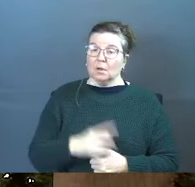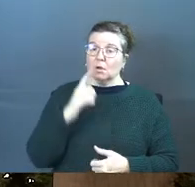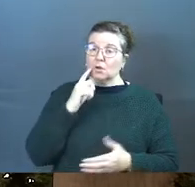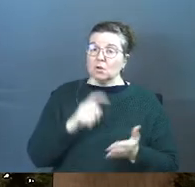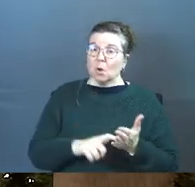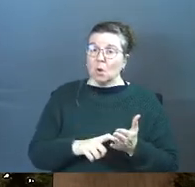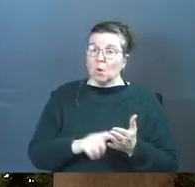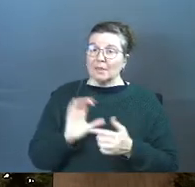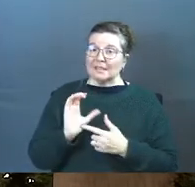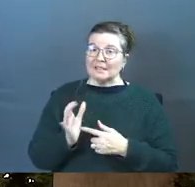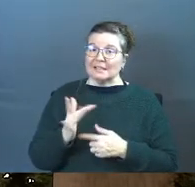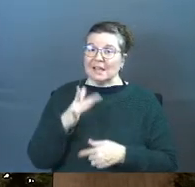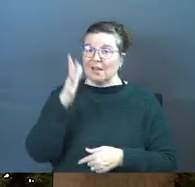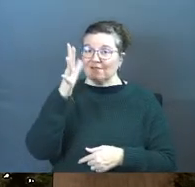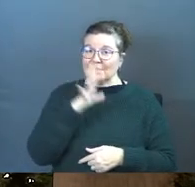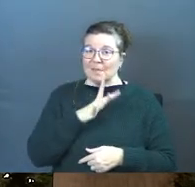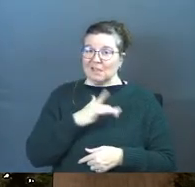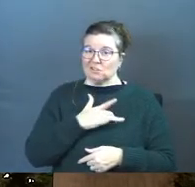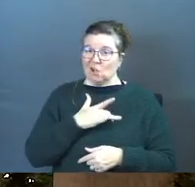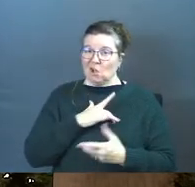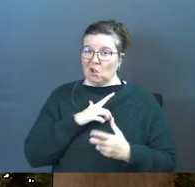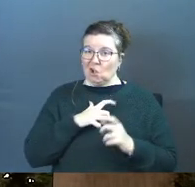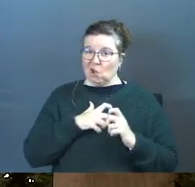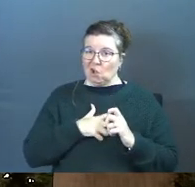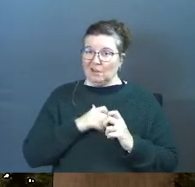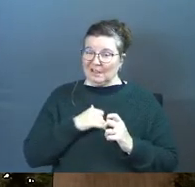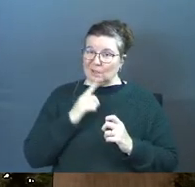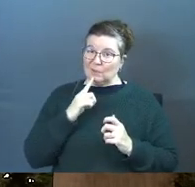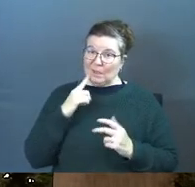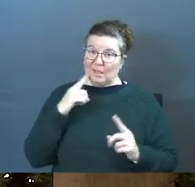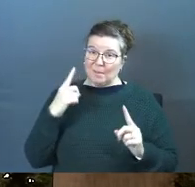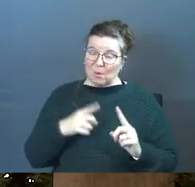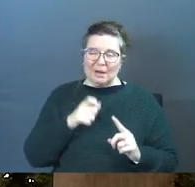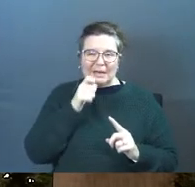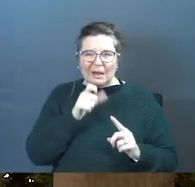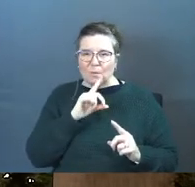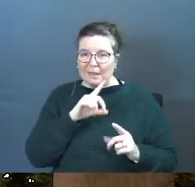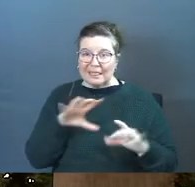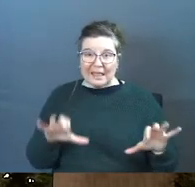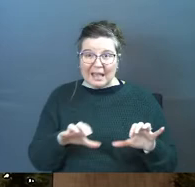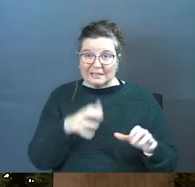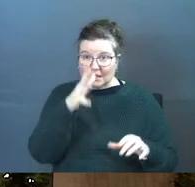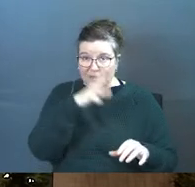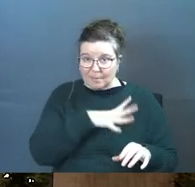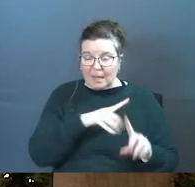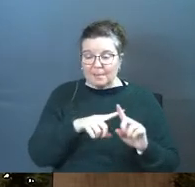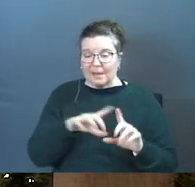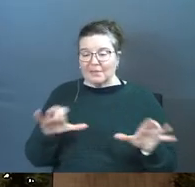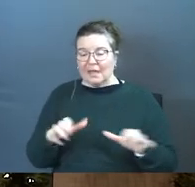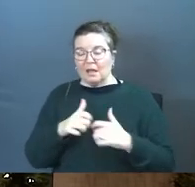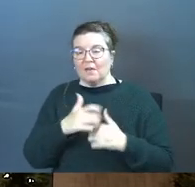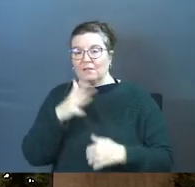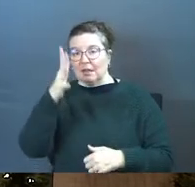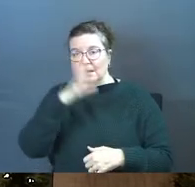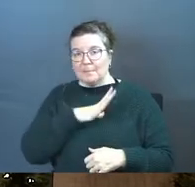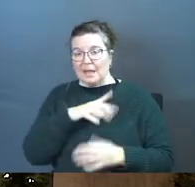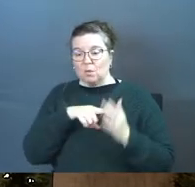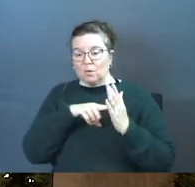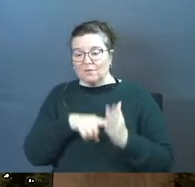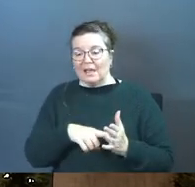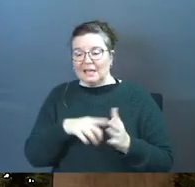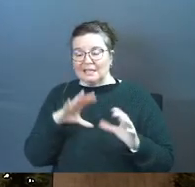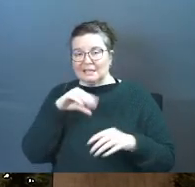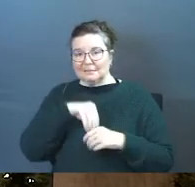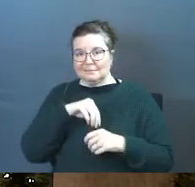Notice the condition of the man's heart, because that's really the point. Not so much the action of the man, but the action of the man reflects